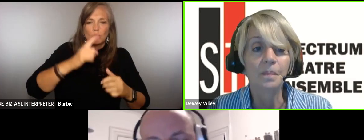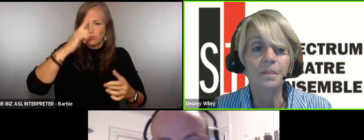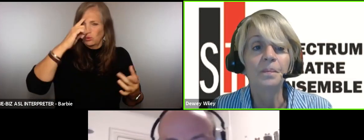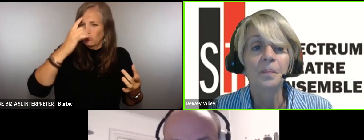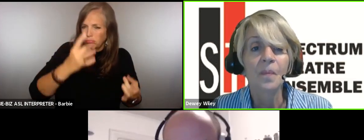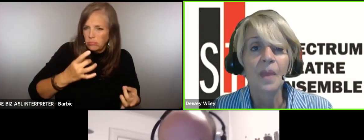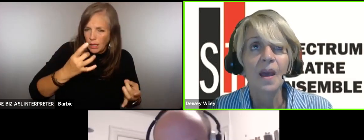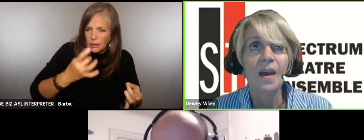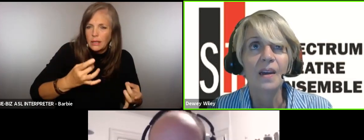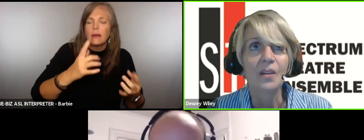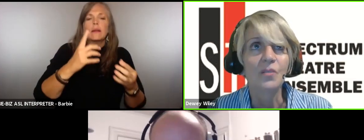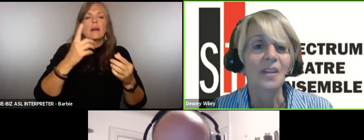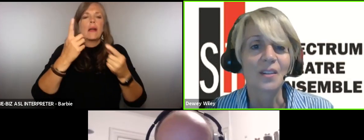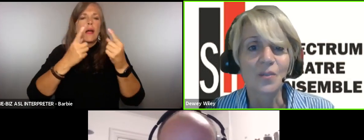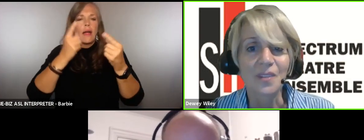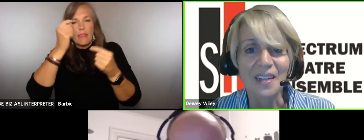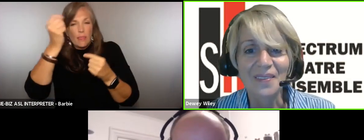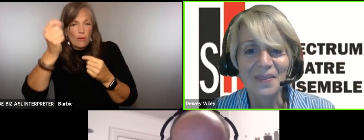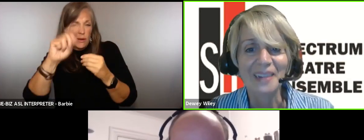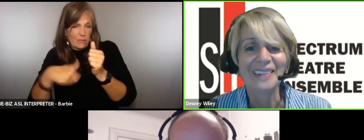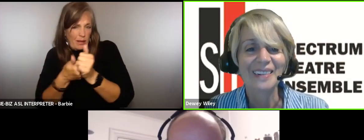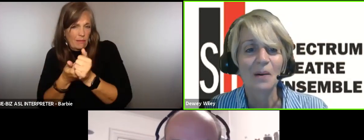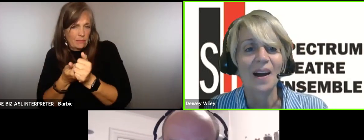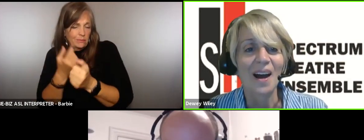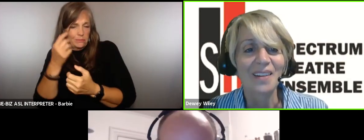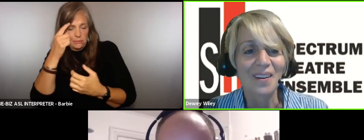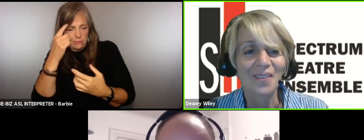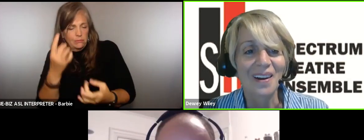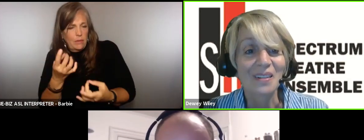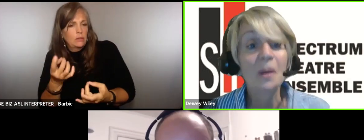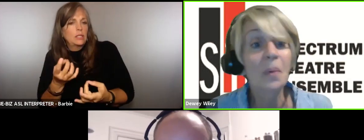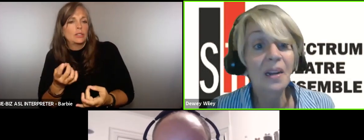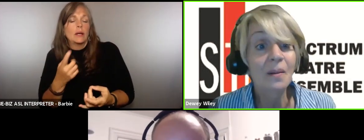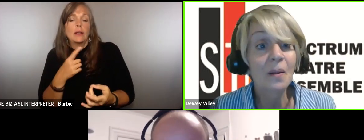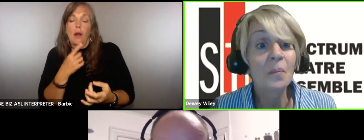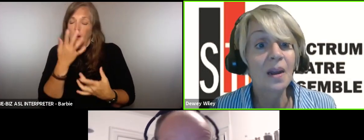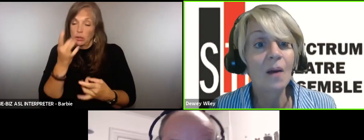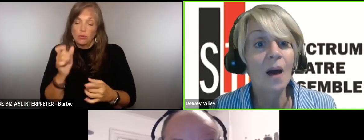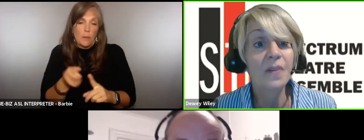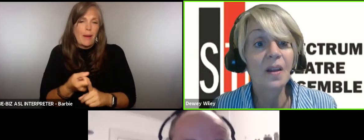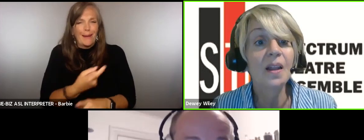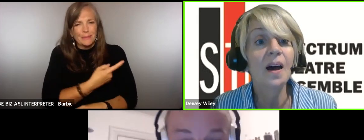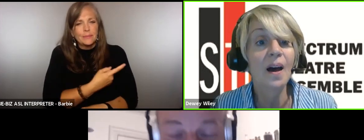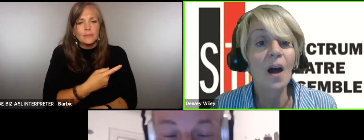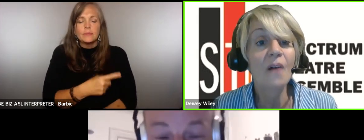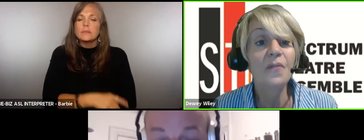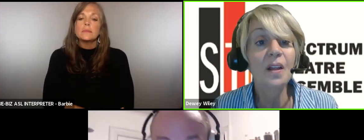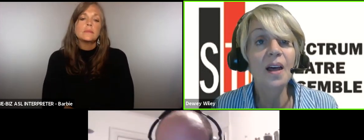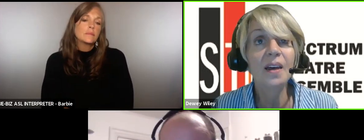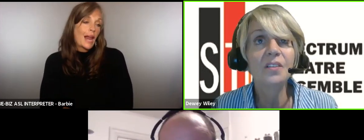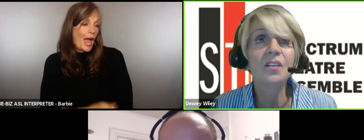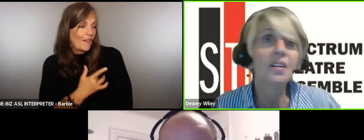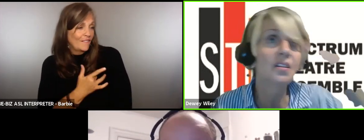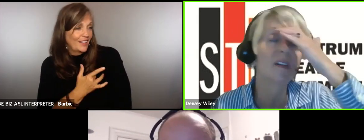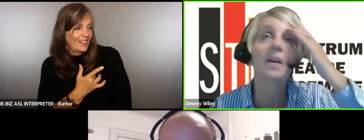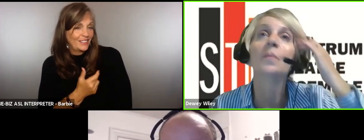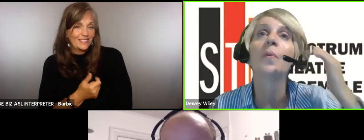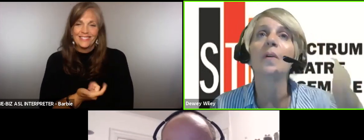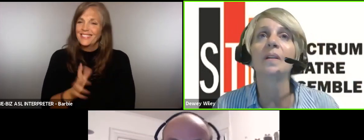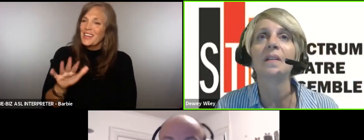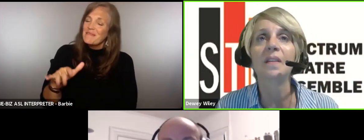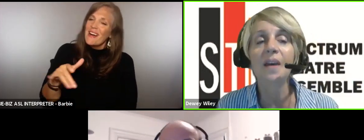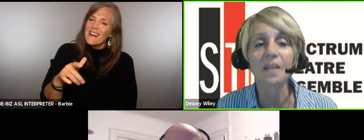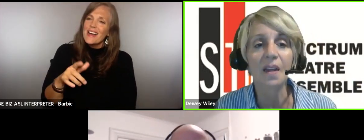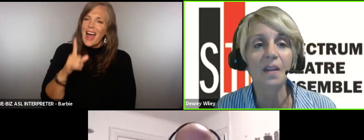um it's really interesting but I I digress but but but but I I feel I feel like it's such an